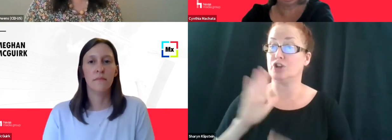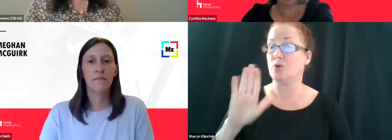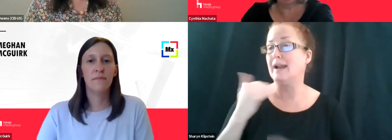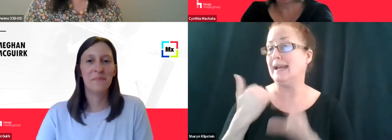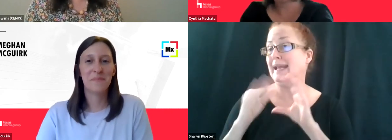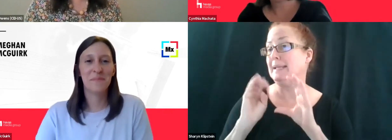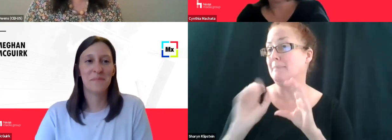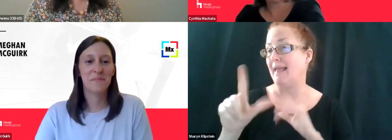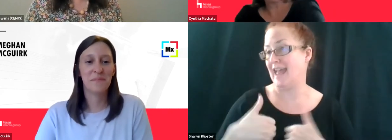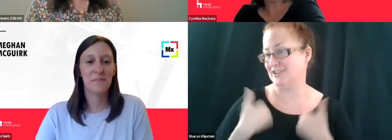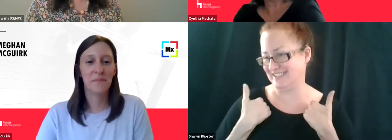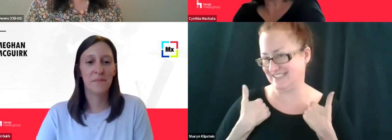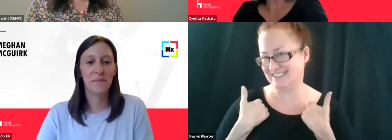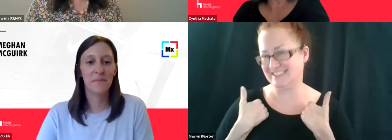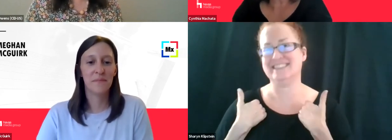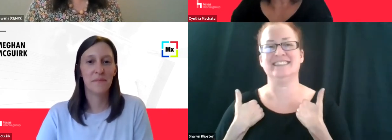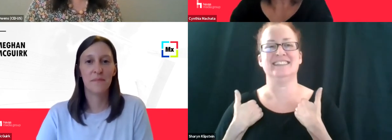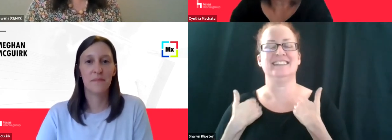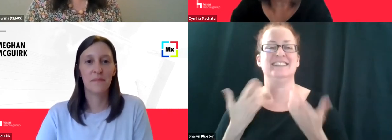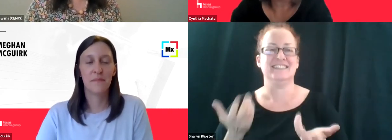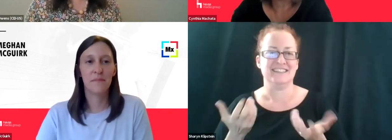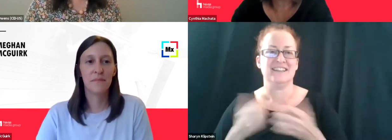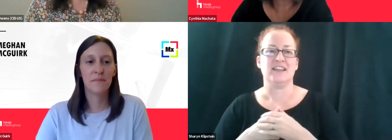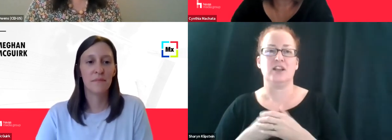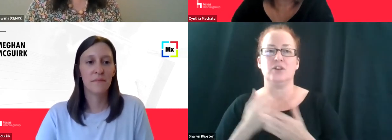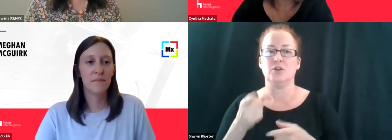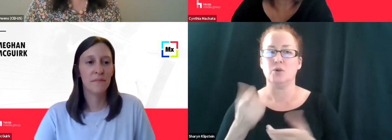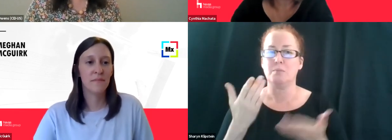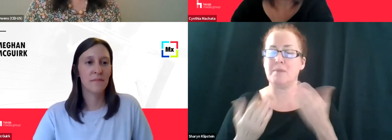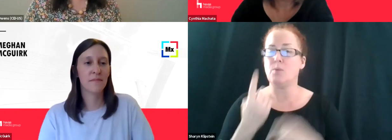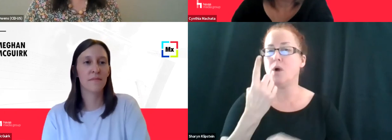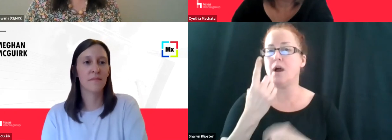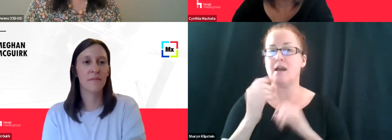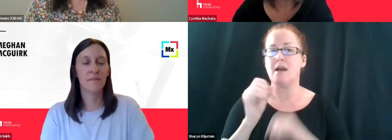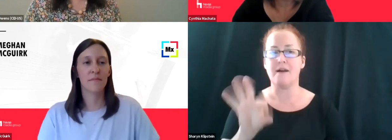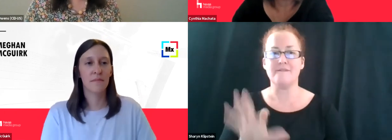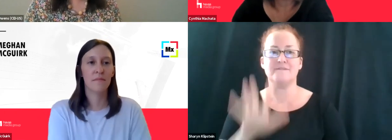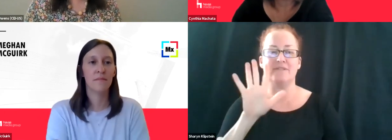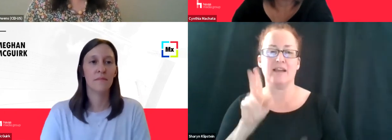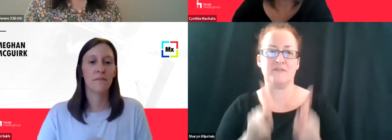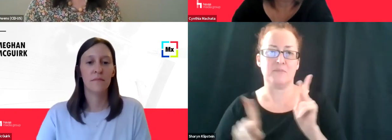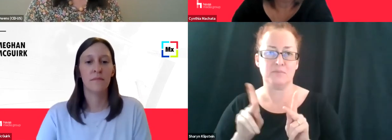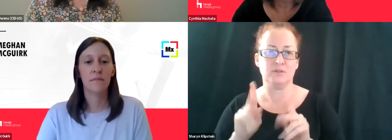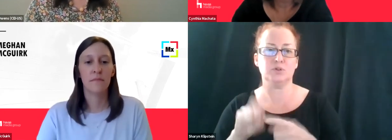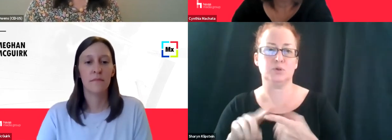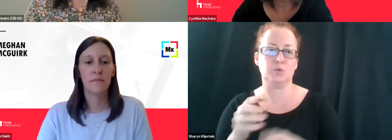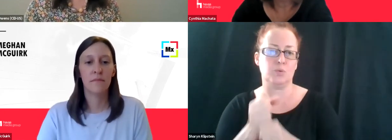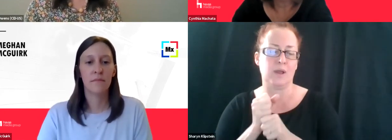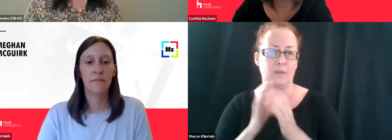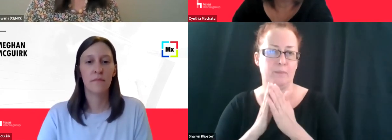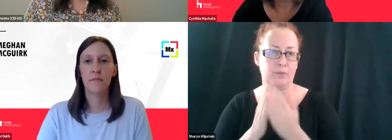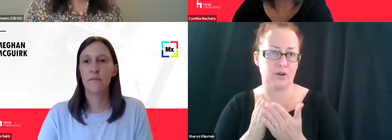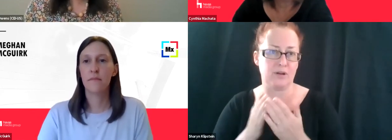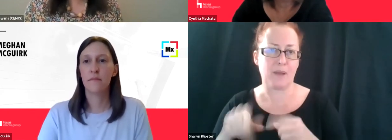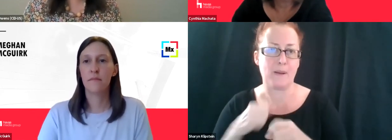um, then, uh, we, you may be one of five people to win a copy of trend micro maximum security. Um, so,